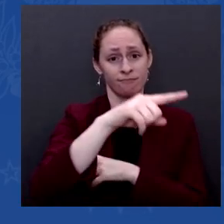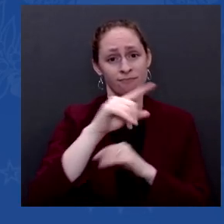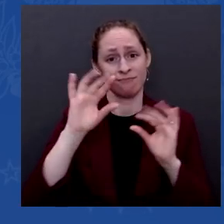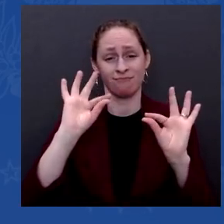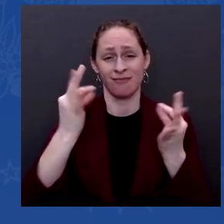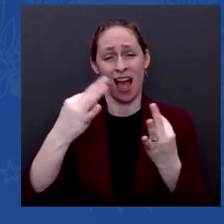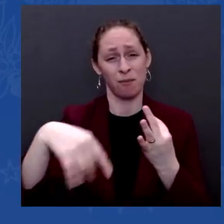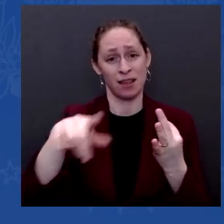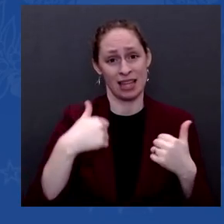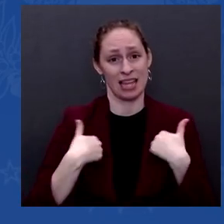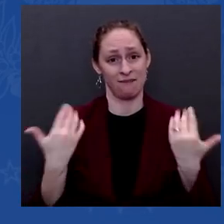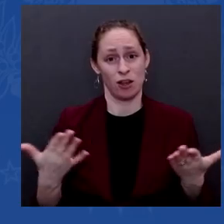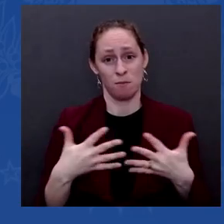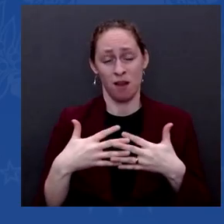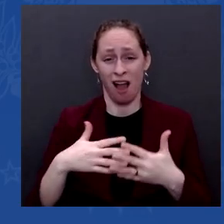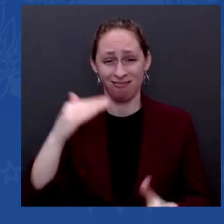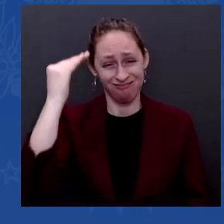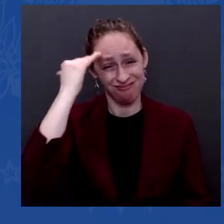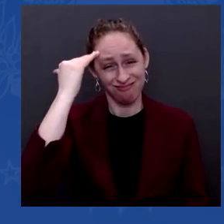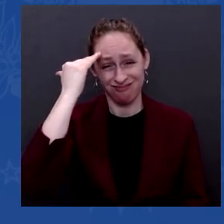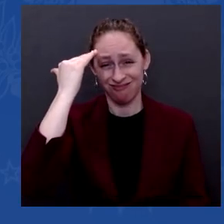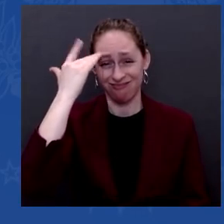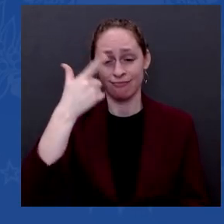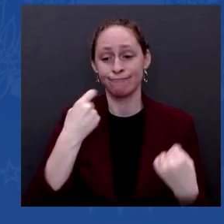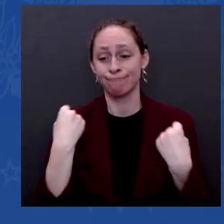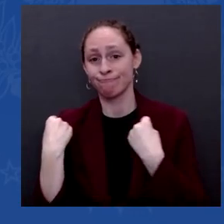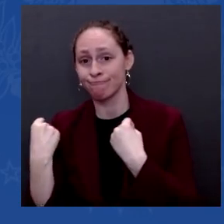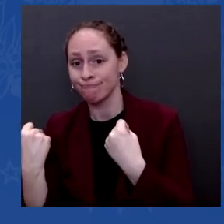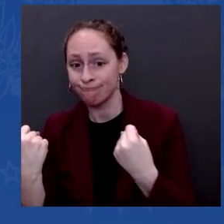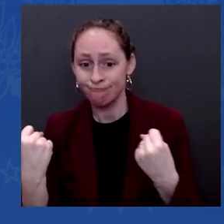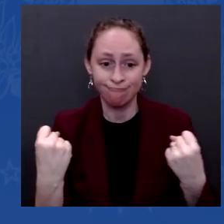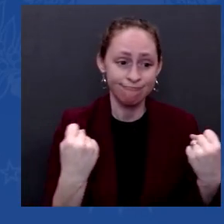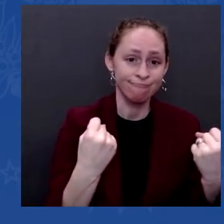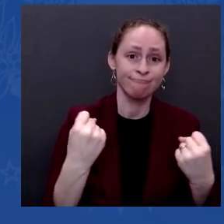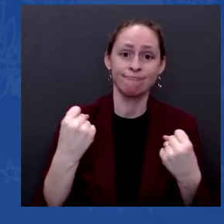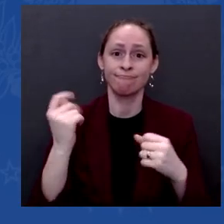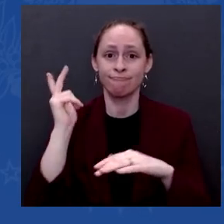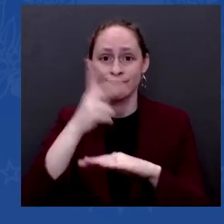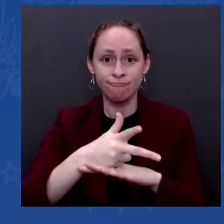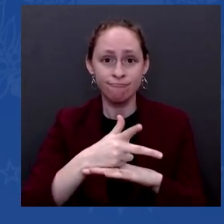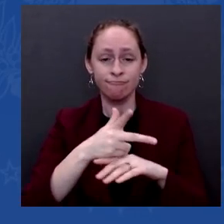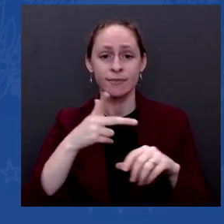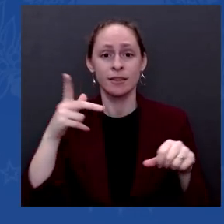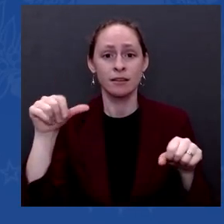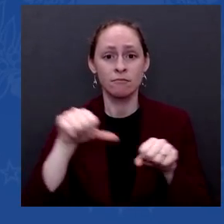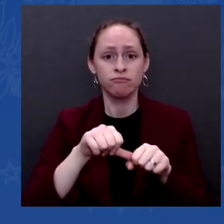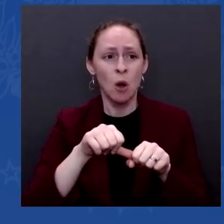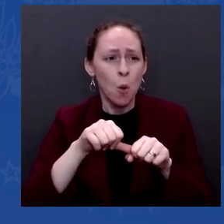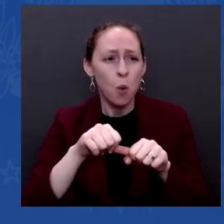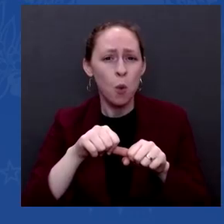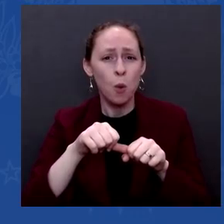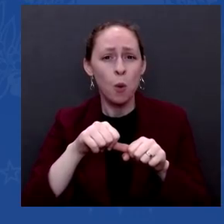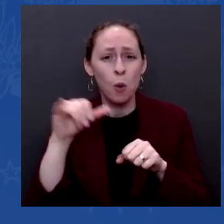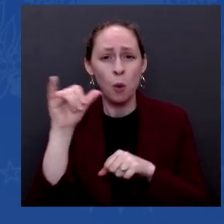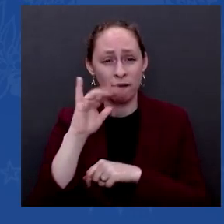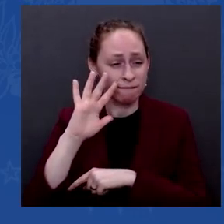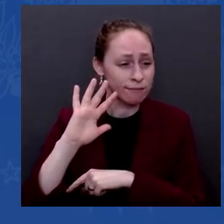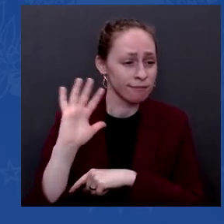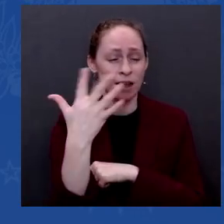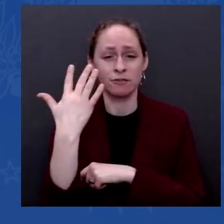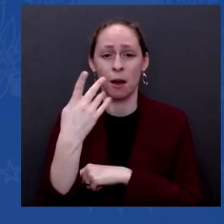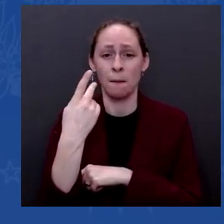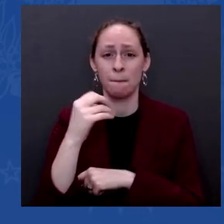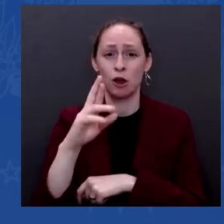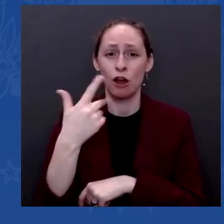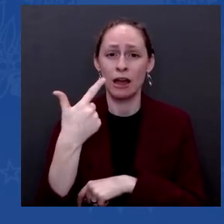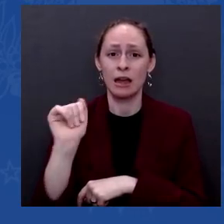they're paying $5 a gallon. That's going to be really difficult. But — so we're going to continue to work on trying to increase oil supplies that